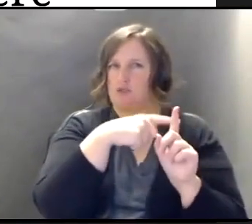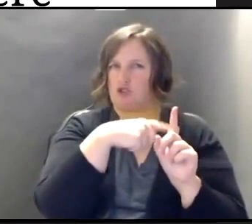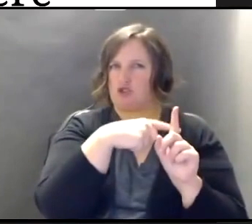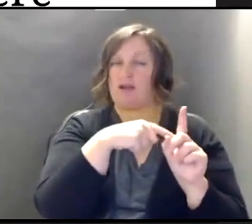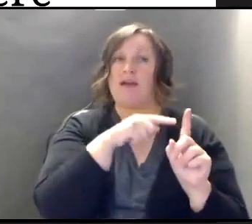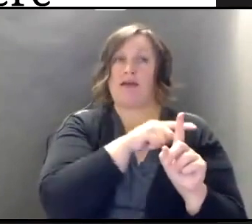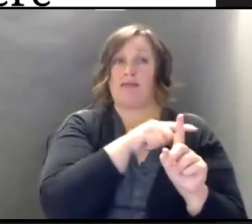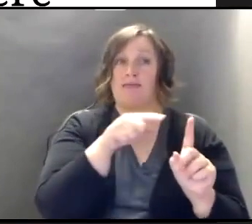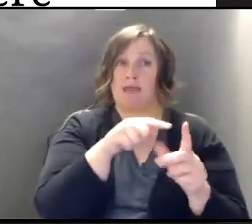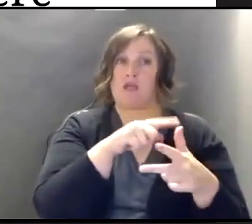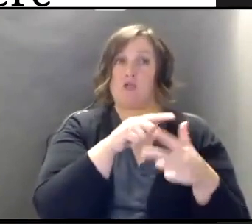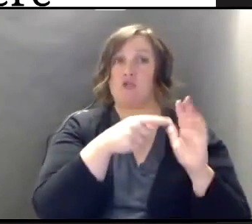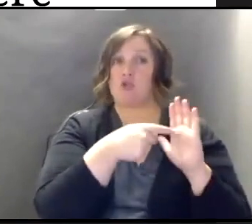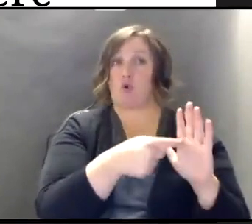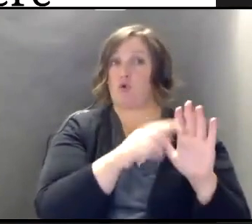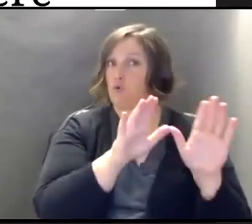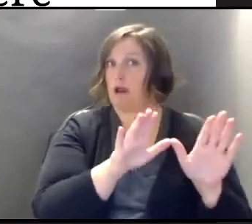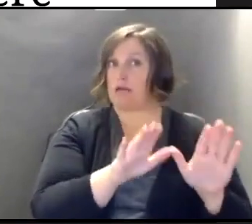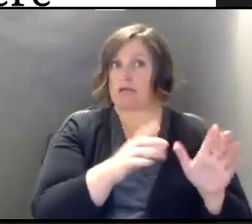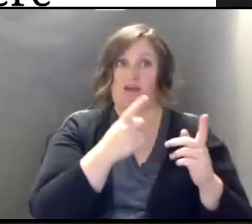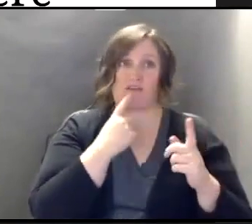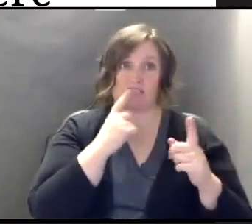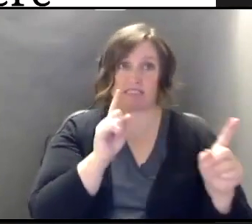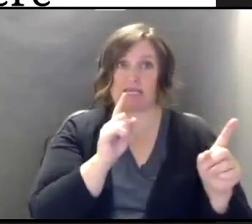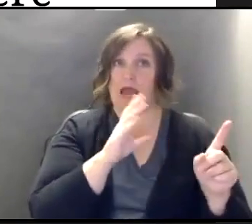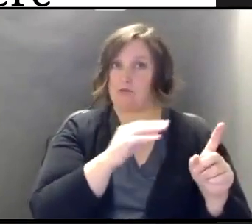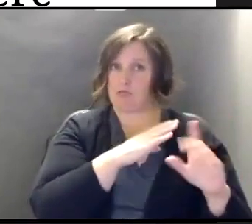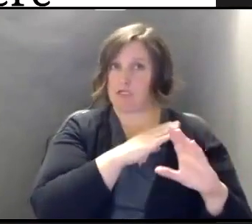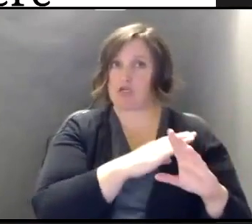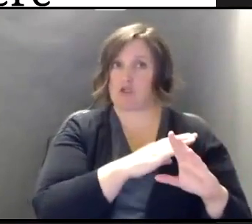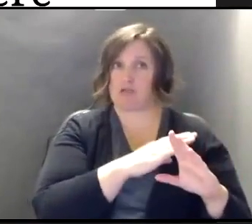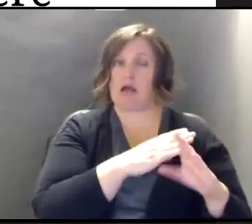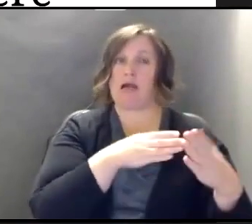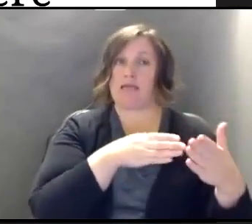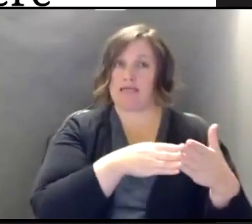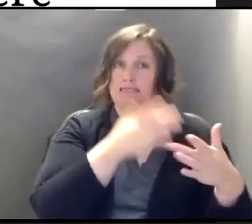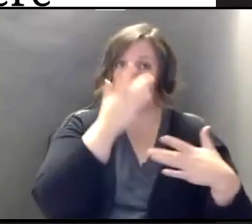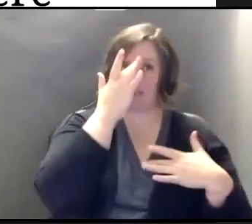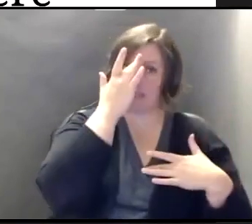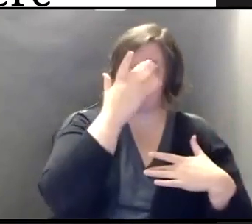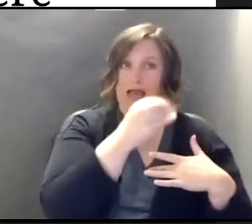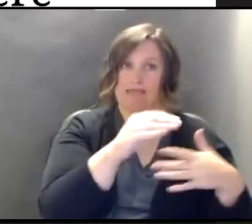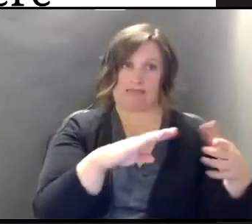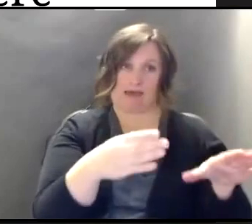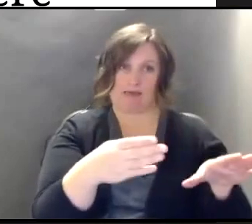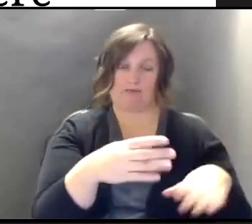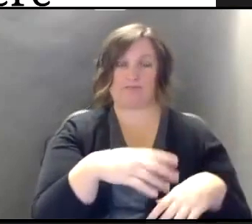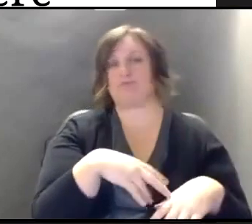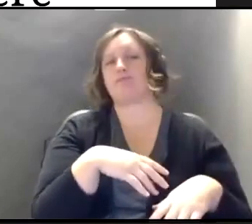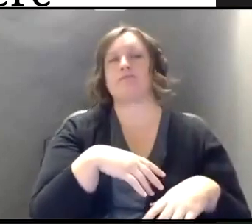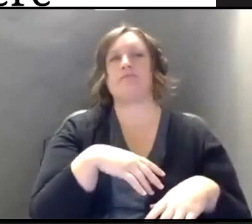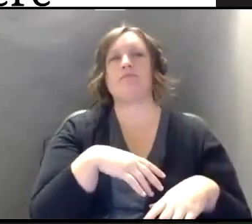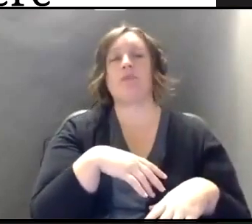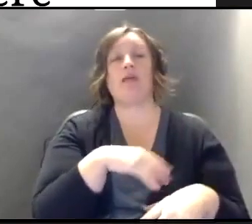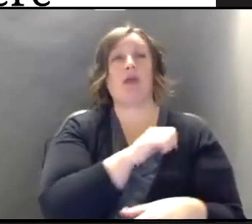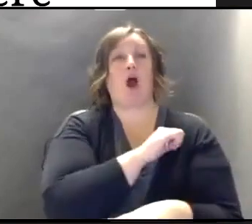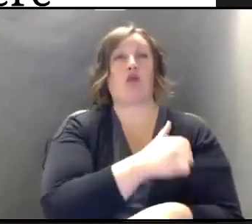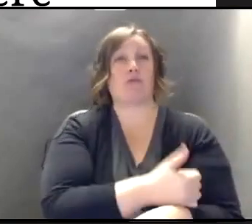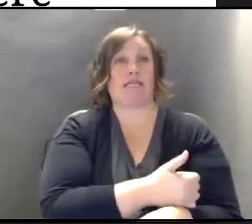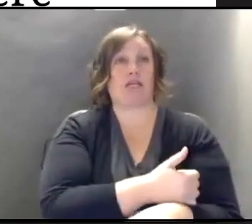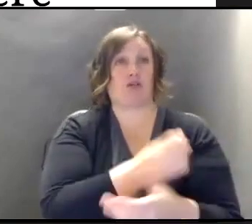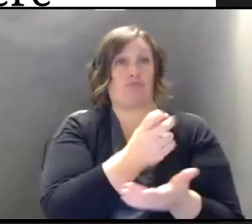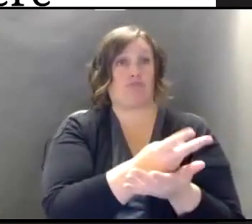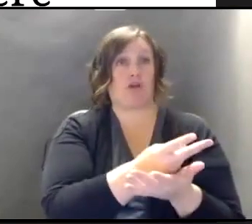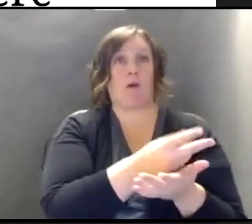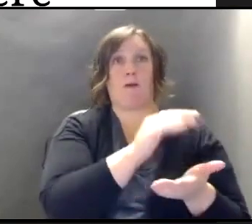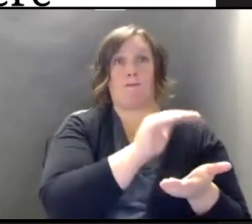excellent efficacy and protection against severe disease and death. The authorization packets for these vaccines vaccines were